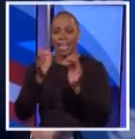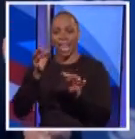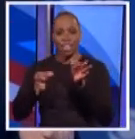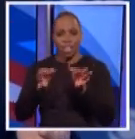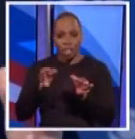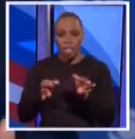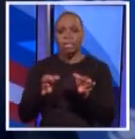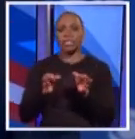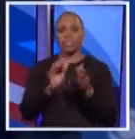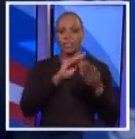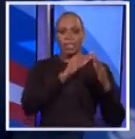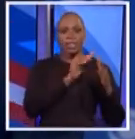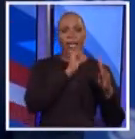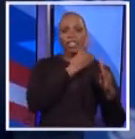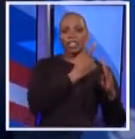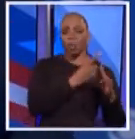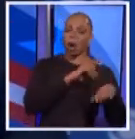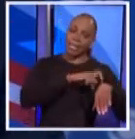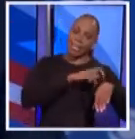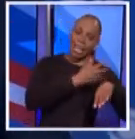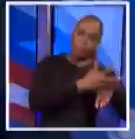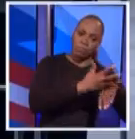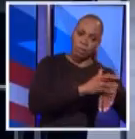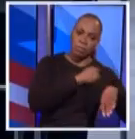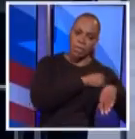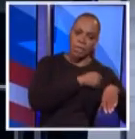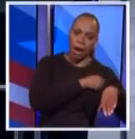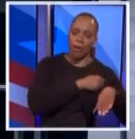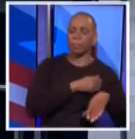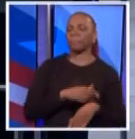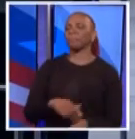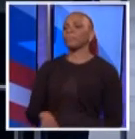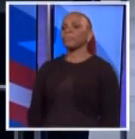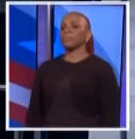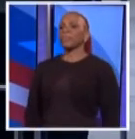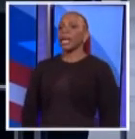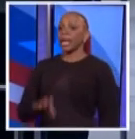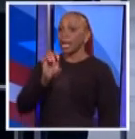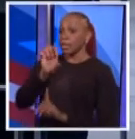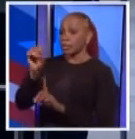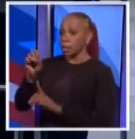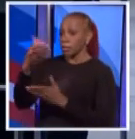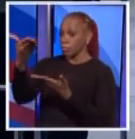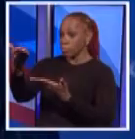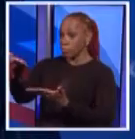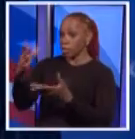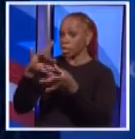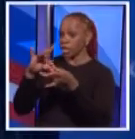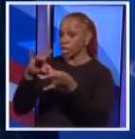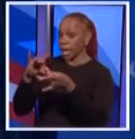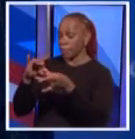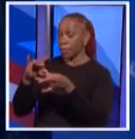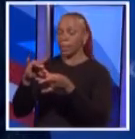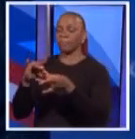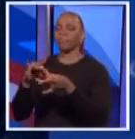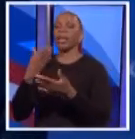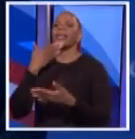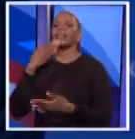just one for the rich and powerful and another for the rest of us. I would appreciate your support. Mr. Spitzer, your final statement. Thank you, Marsha.